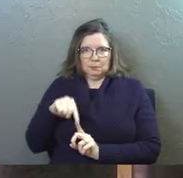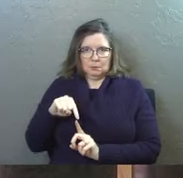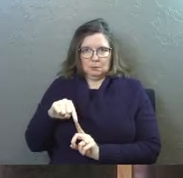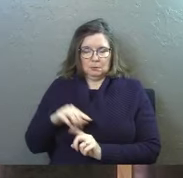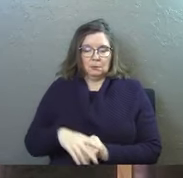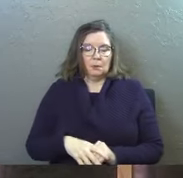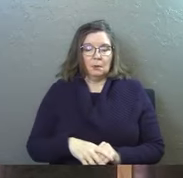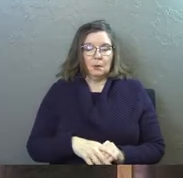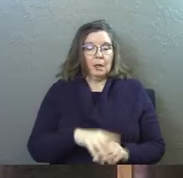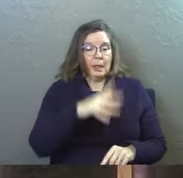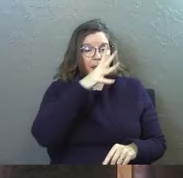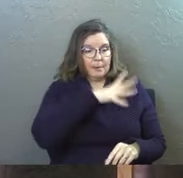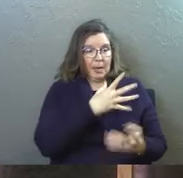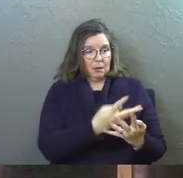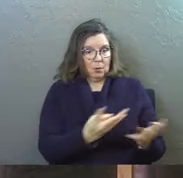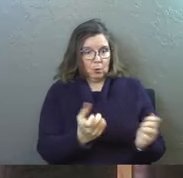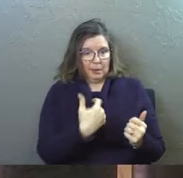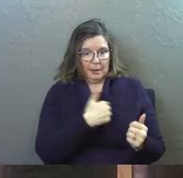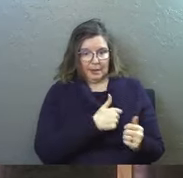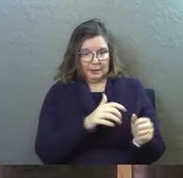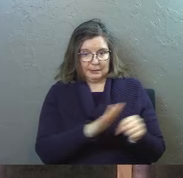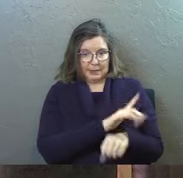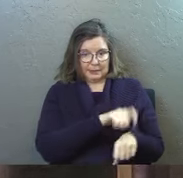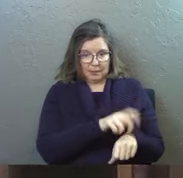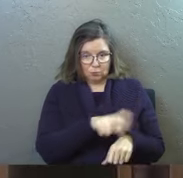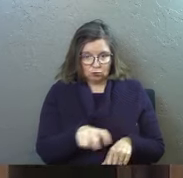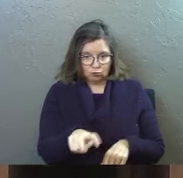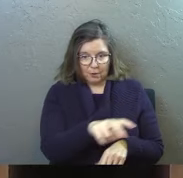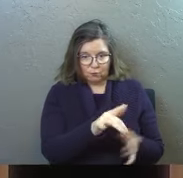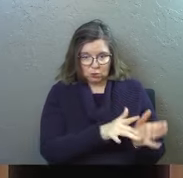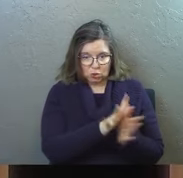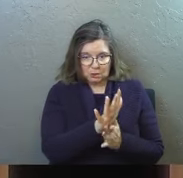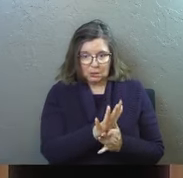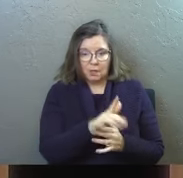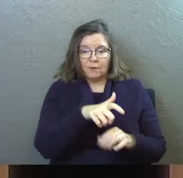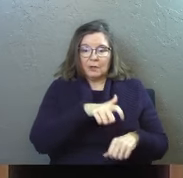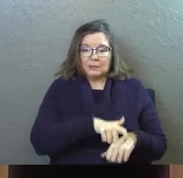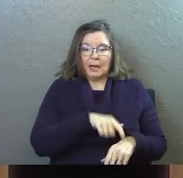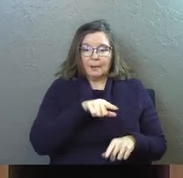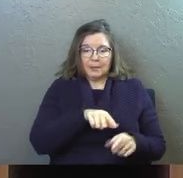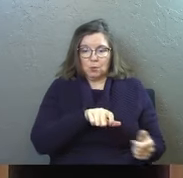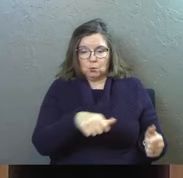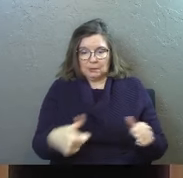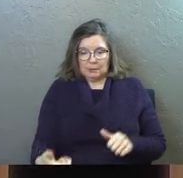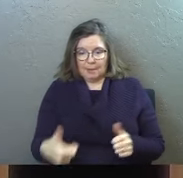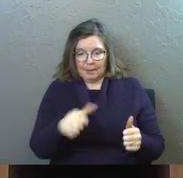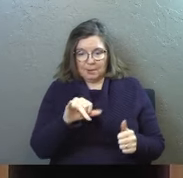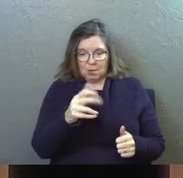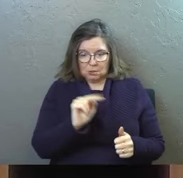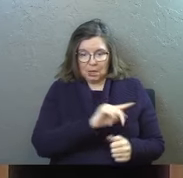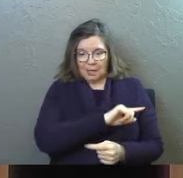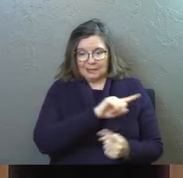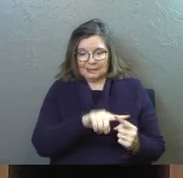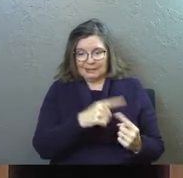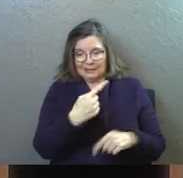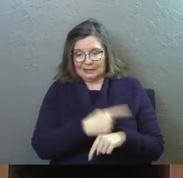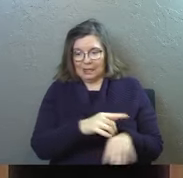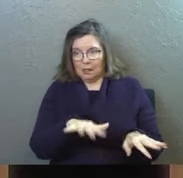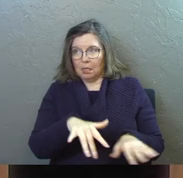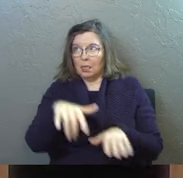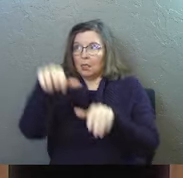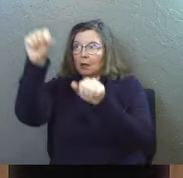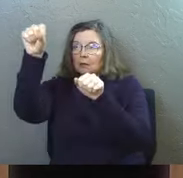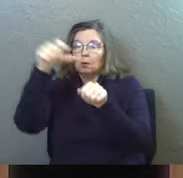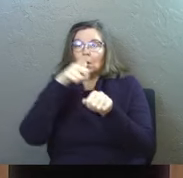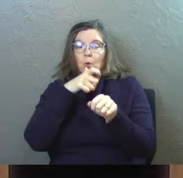from among the men who are with us the entire time we are traveling with the Lord Jesus from the time he was baptized by John until the day he was taken